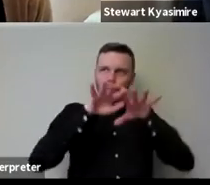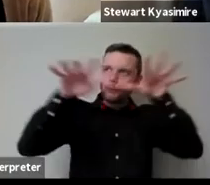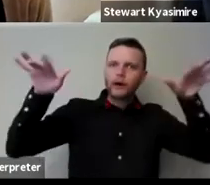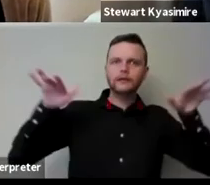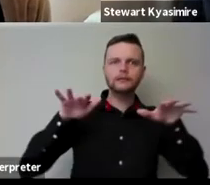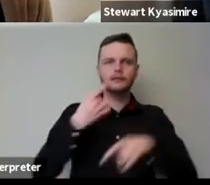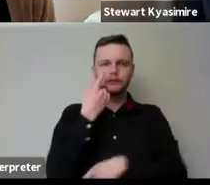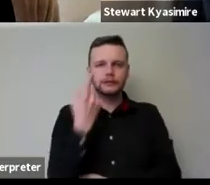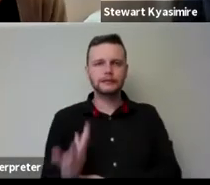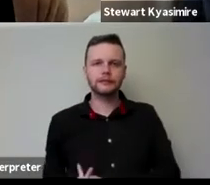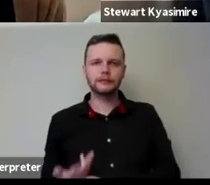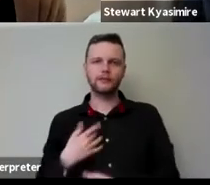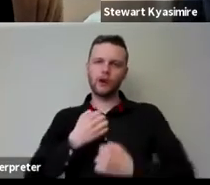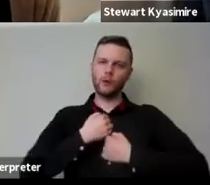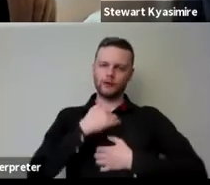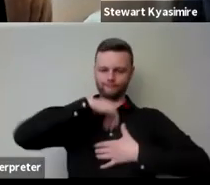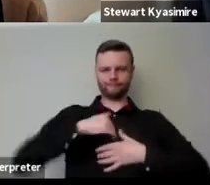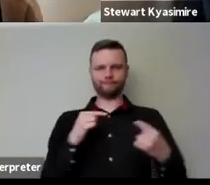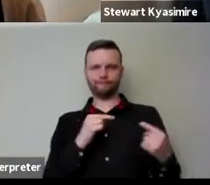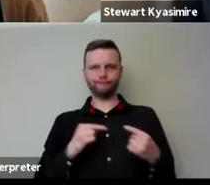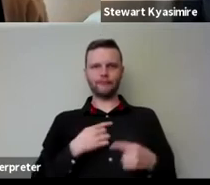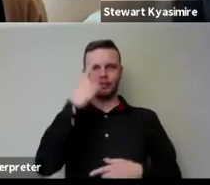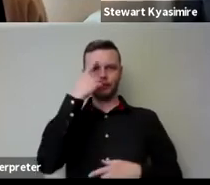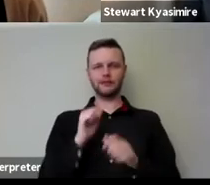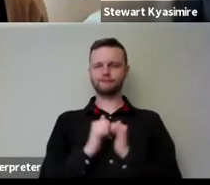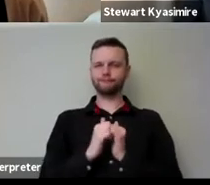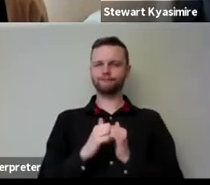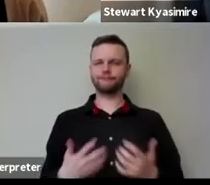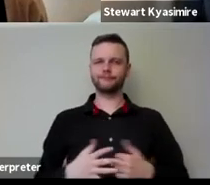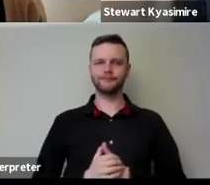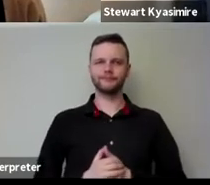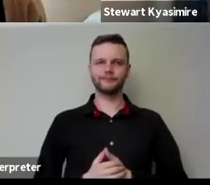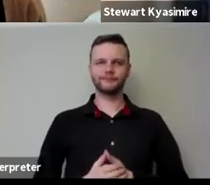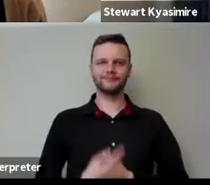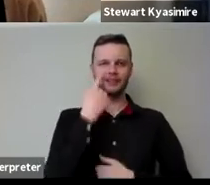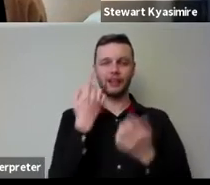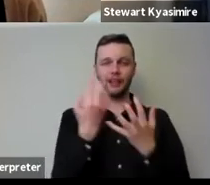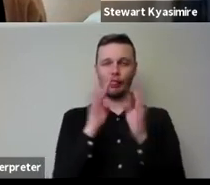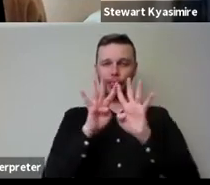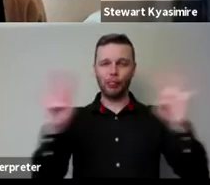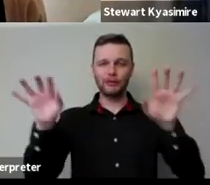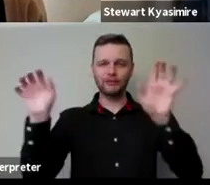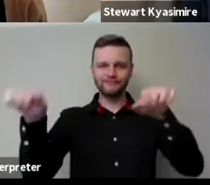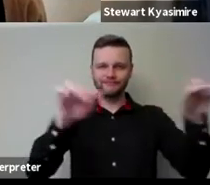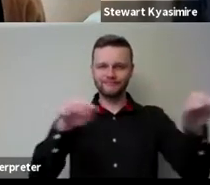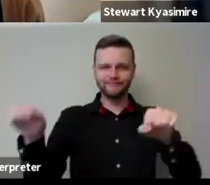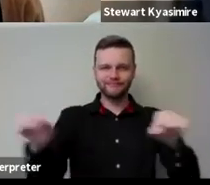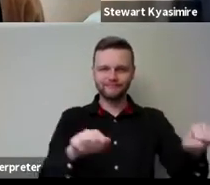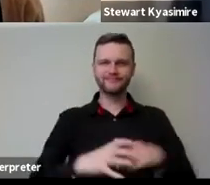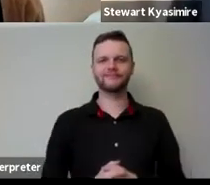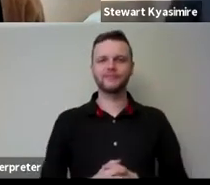um worries i think would serve us well i'm seeing lots of nods so stuart onto you and then onto susie